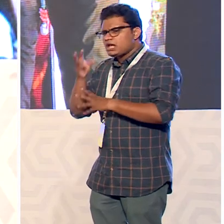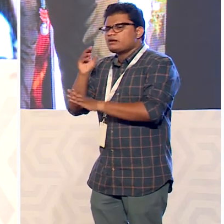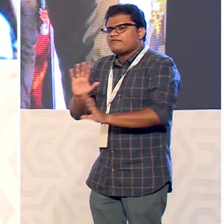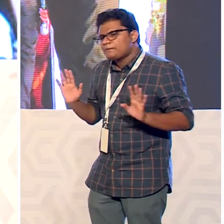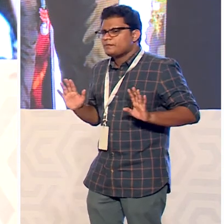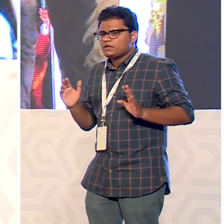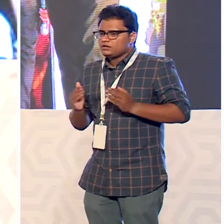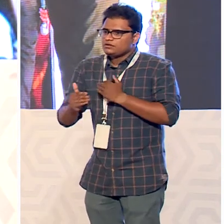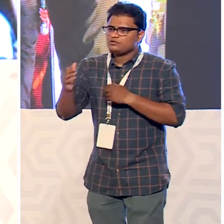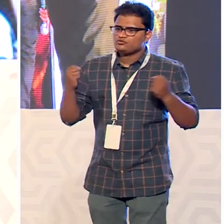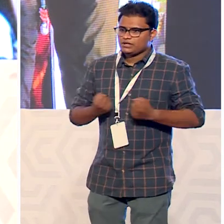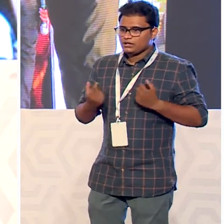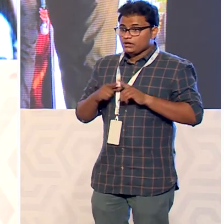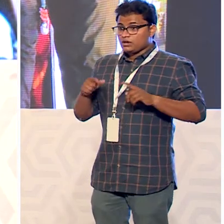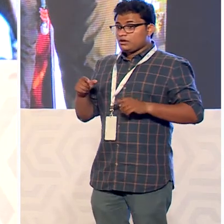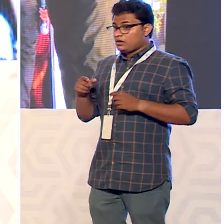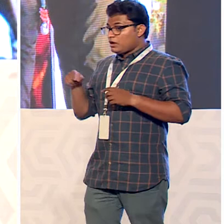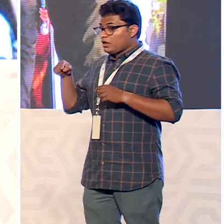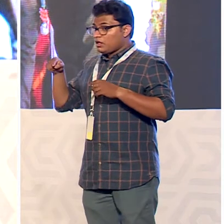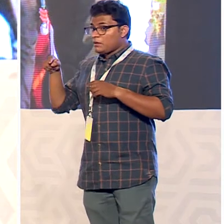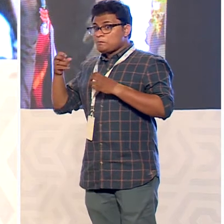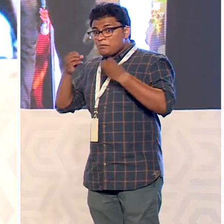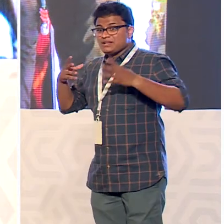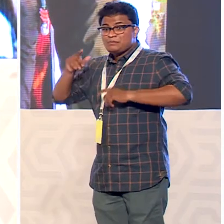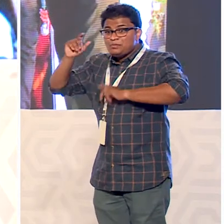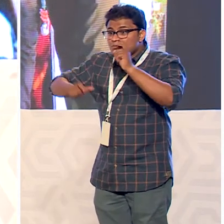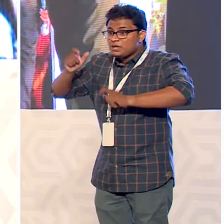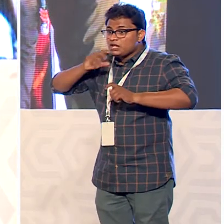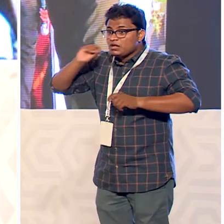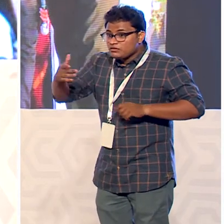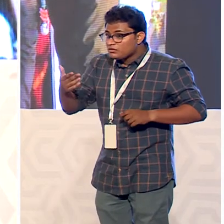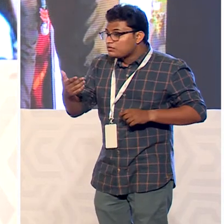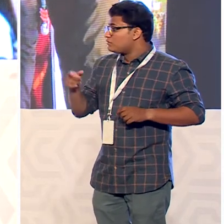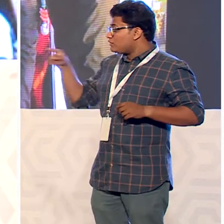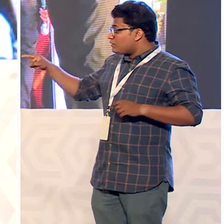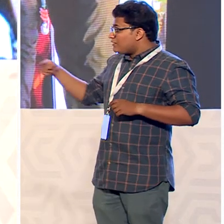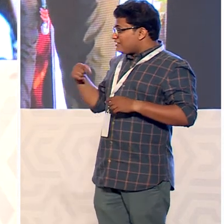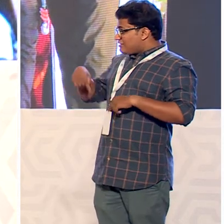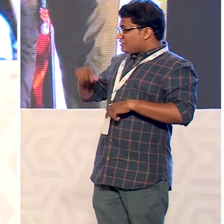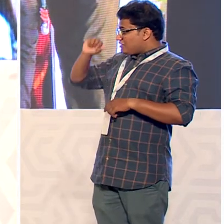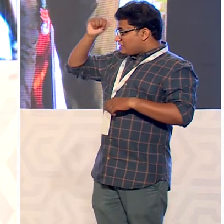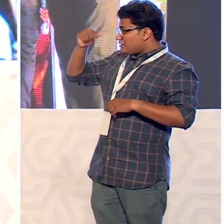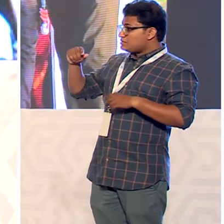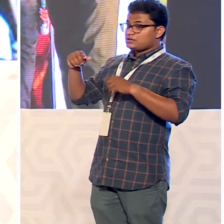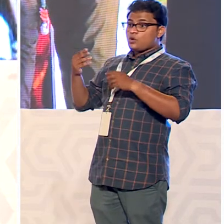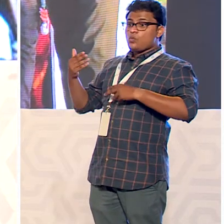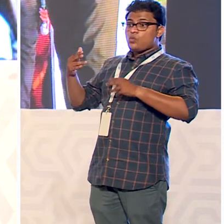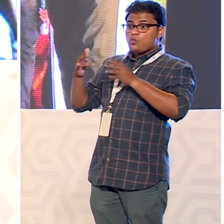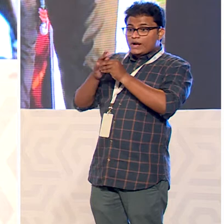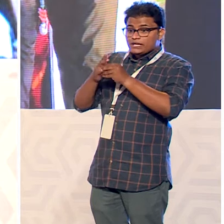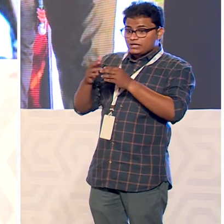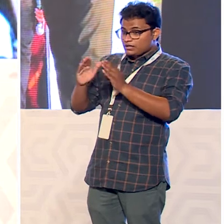of time people said i can never be a good wife this year wedding was india's number one uh wedding magazine has uh